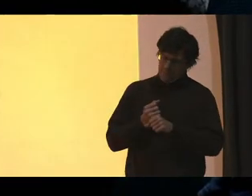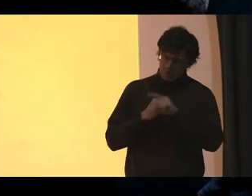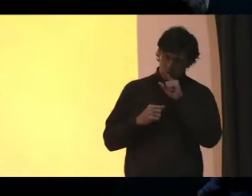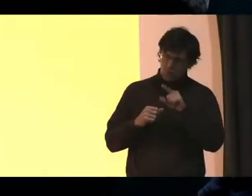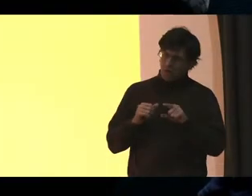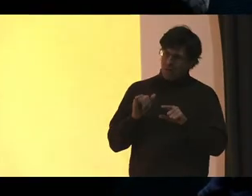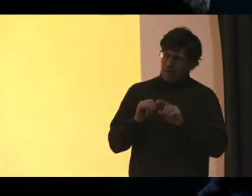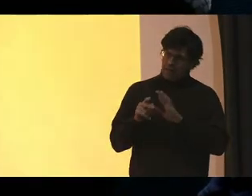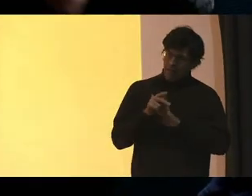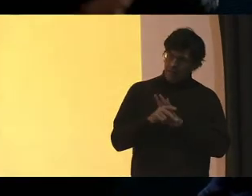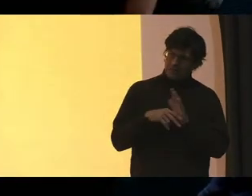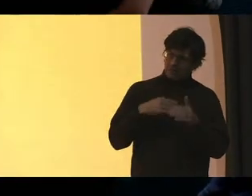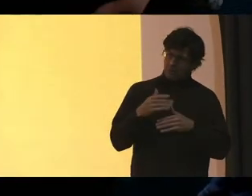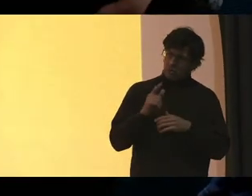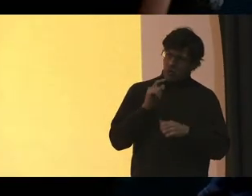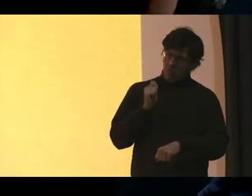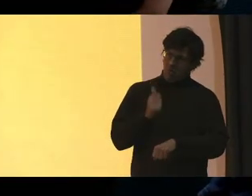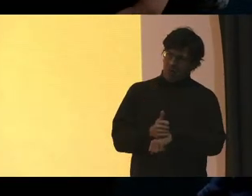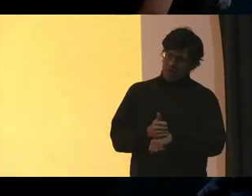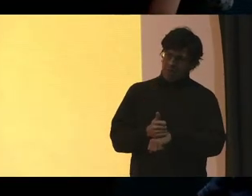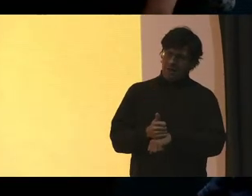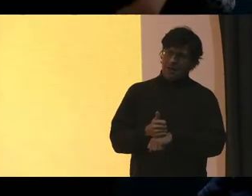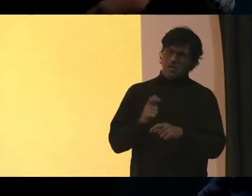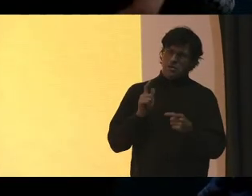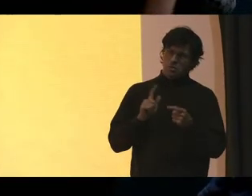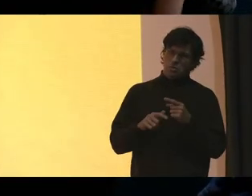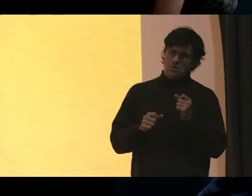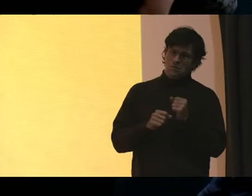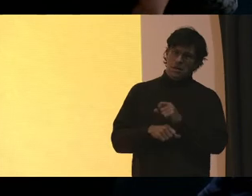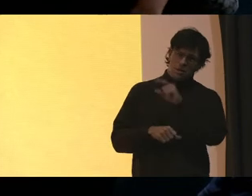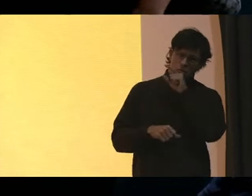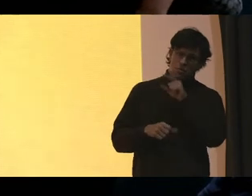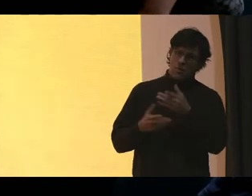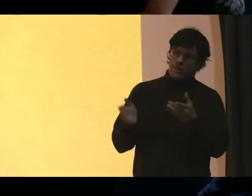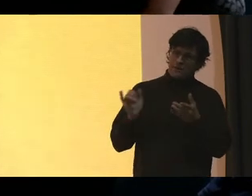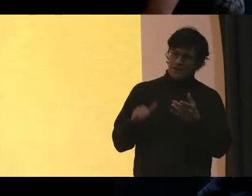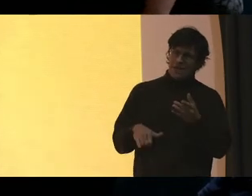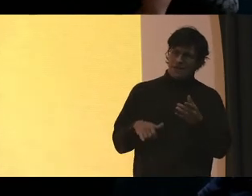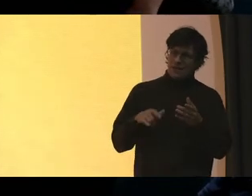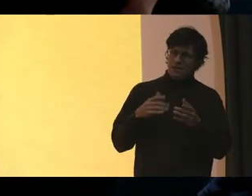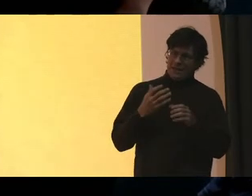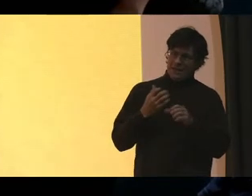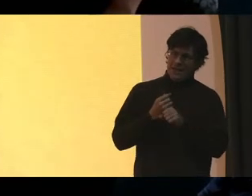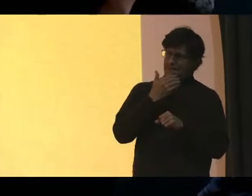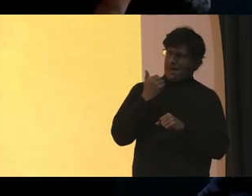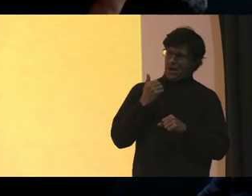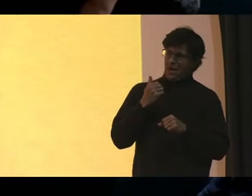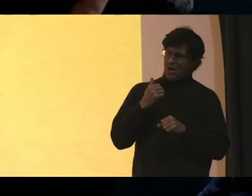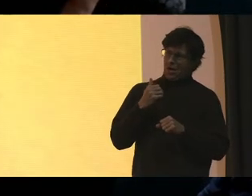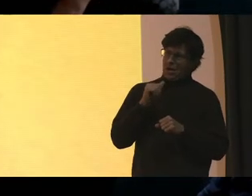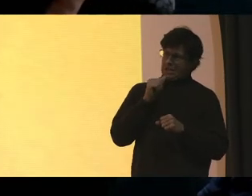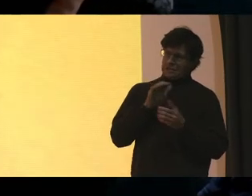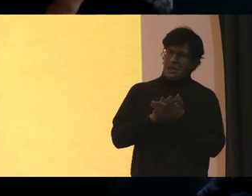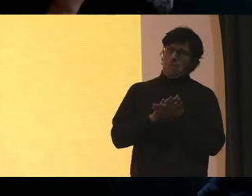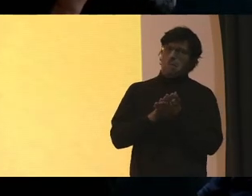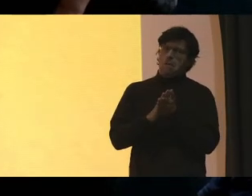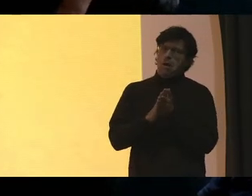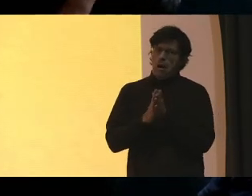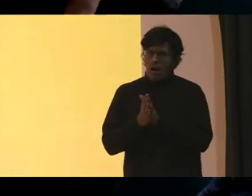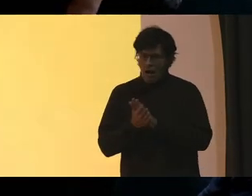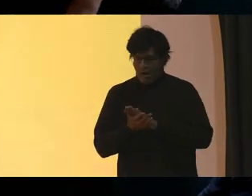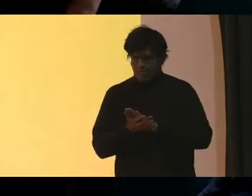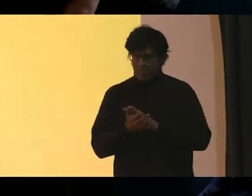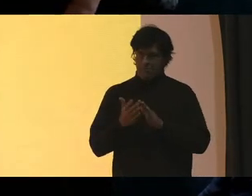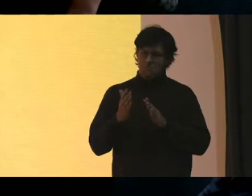policies and procedures are put into place To make sure that things like this get better And it doesn't become a part of the